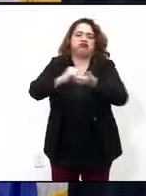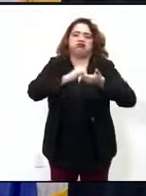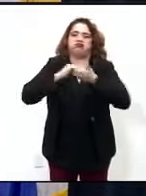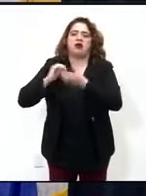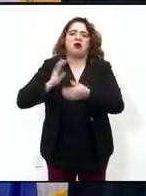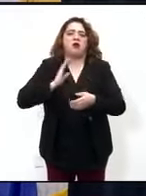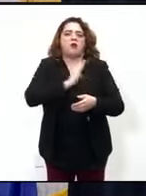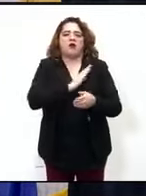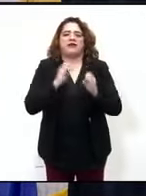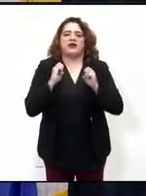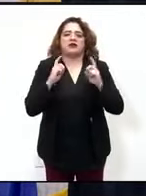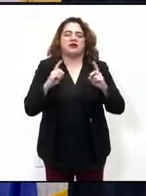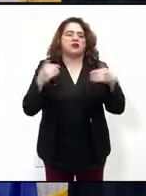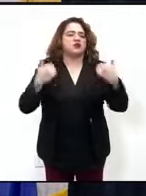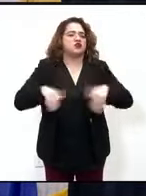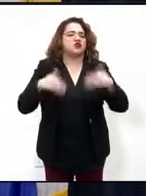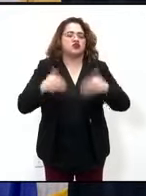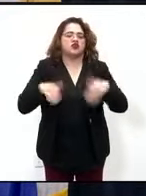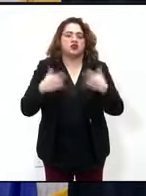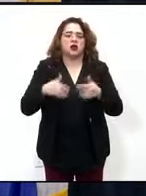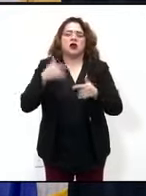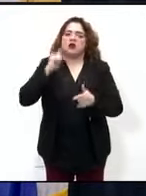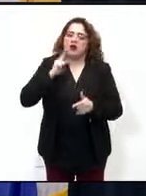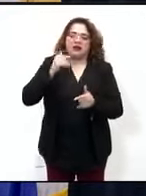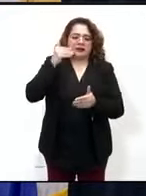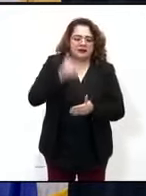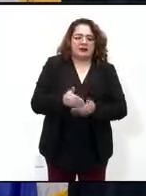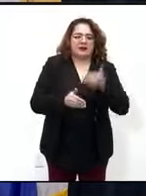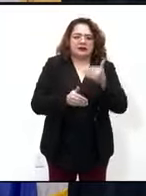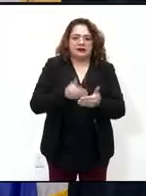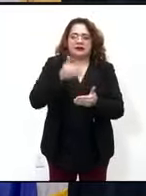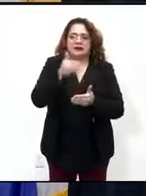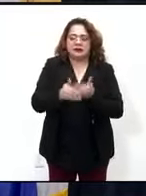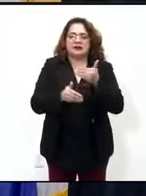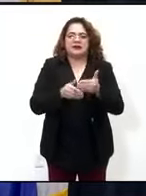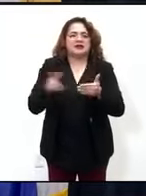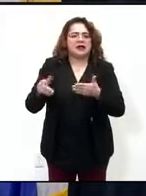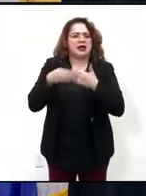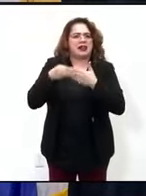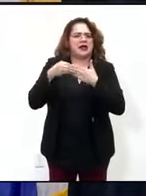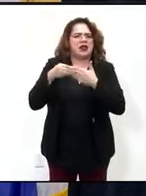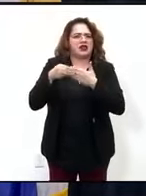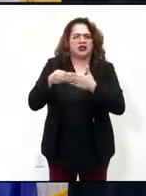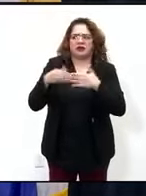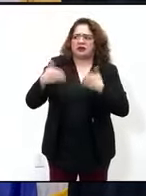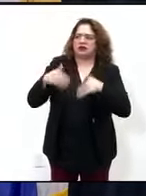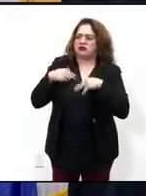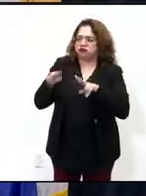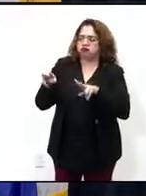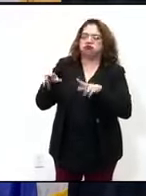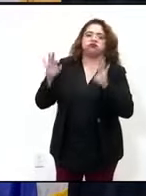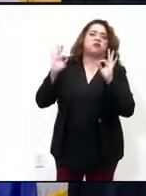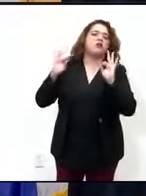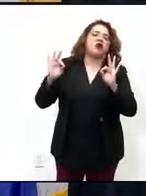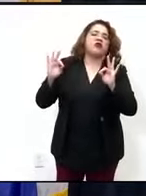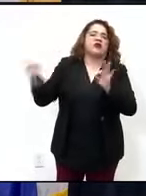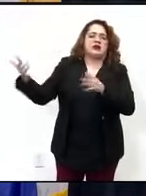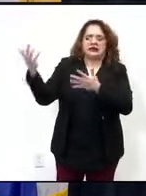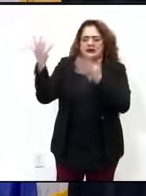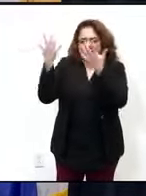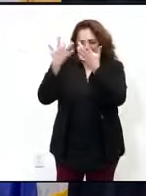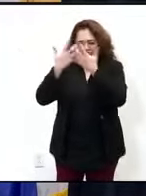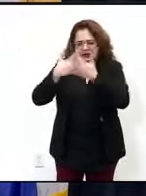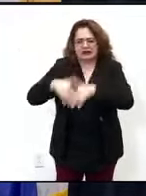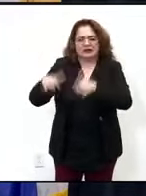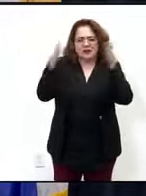for every moment along the way during this pandemic have been leaders, have helped us to formulate a plan, have asked good